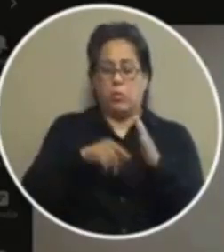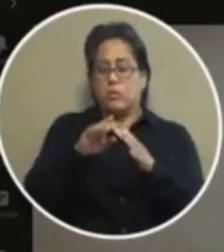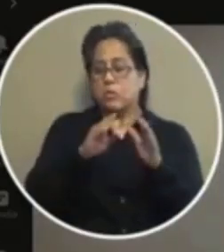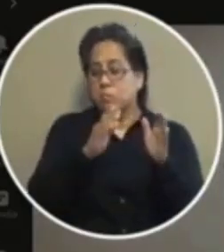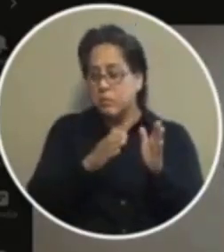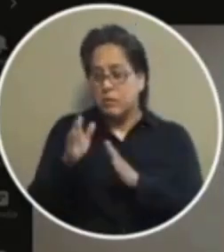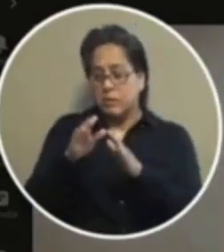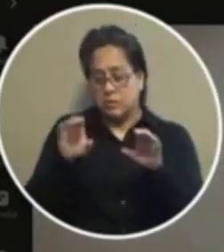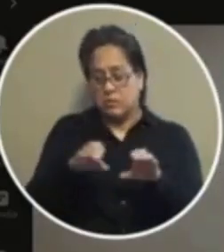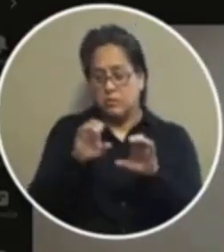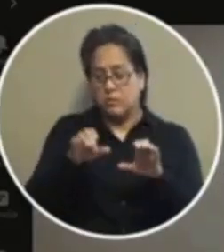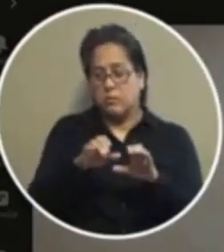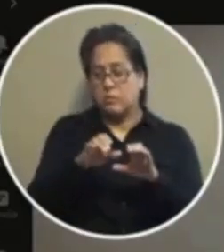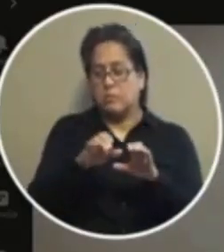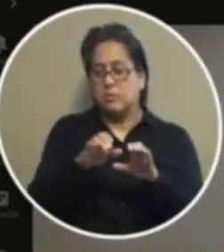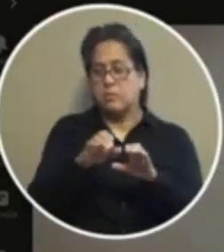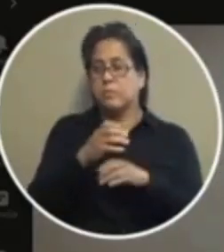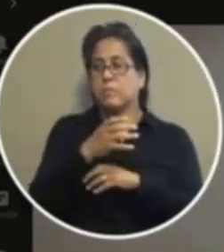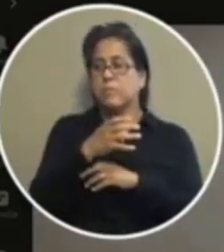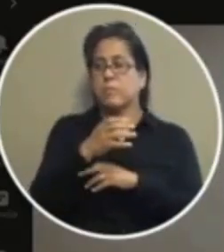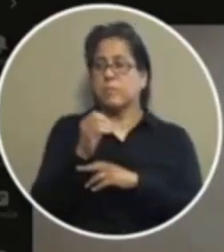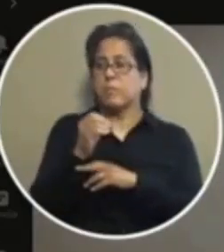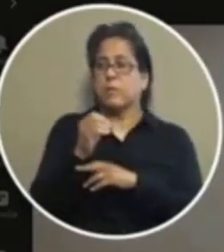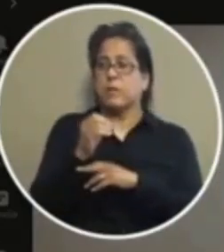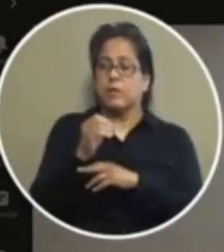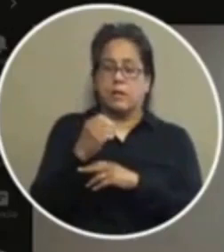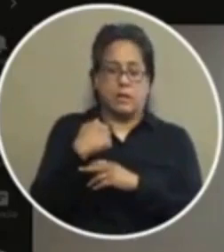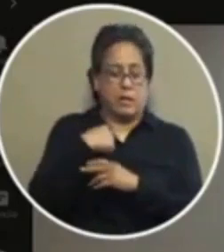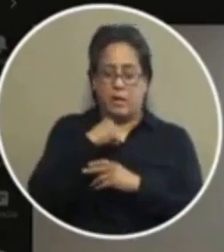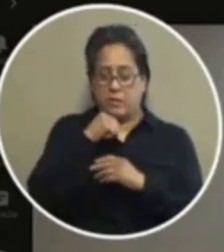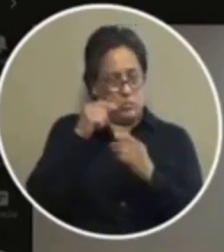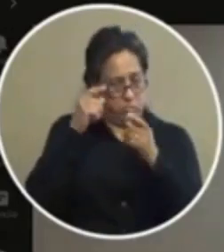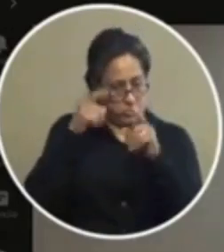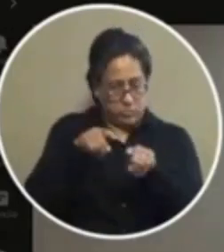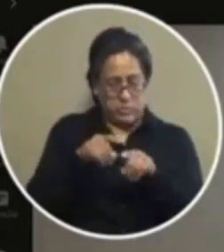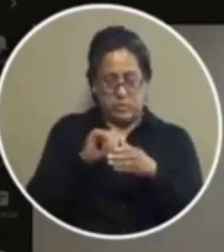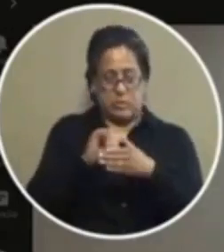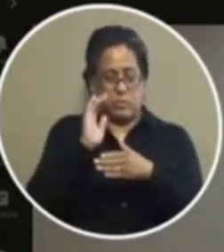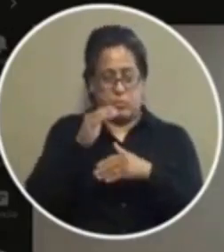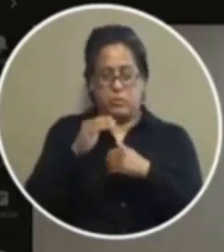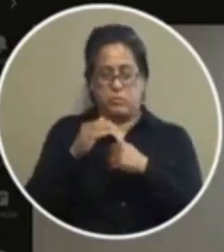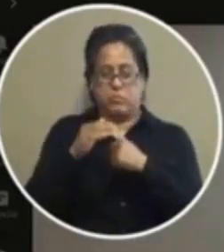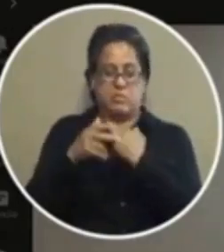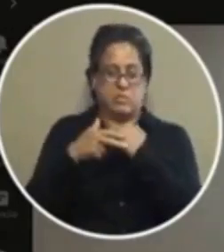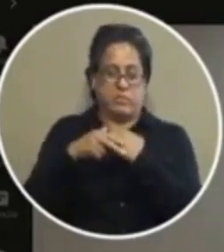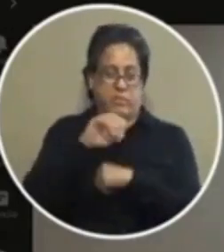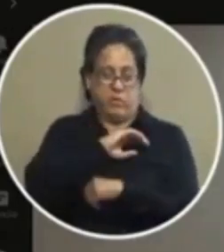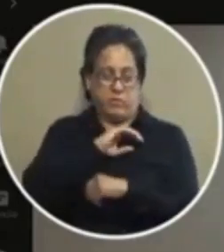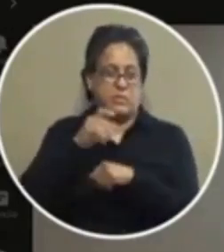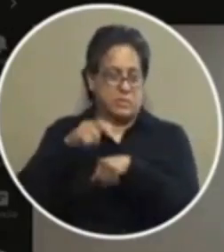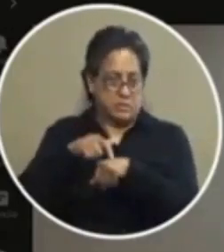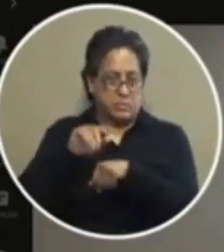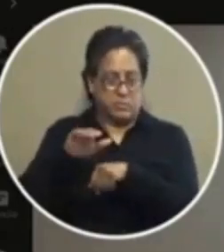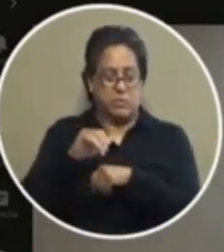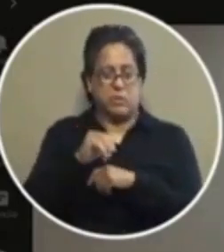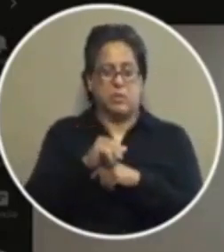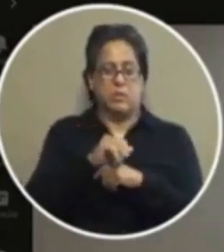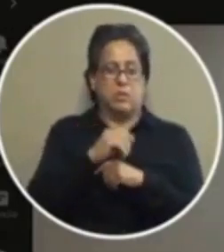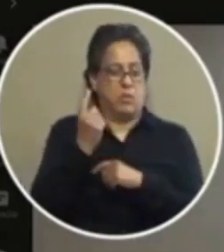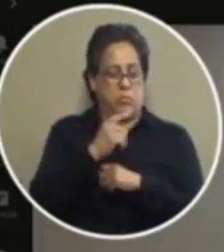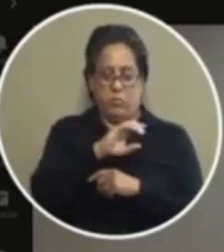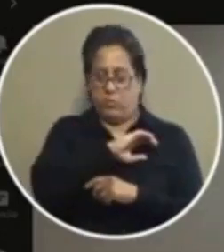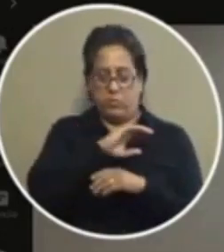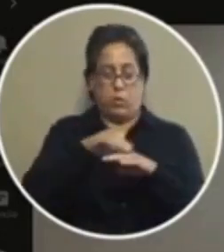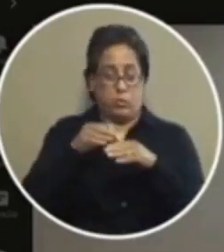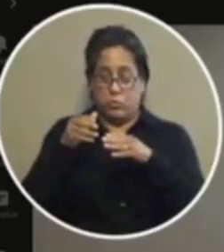planning on doing and uh and i don't agree that it'll it'll save the officer time i've always been for putting officers on the